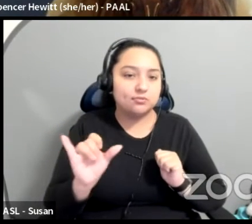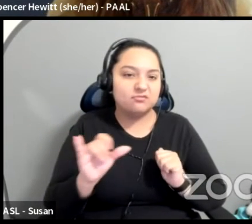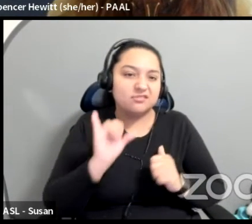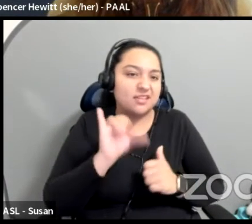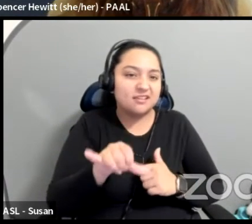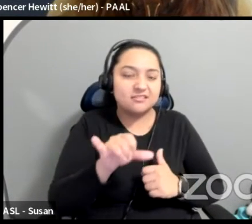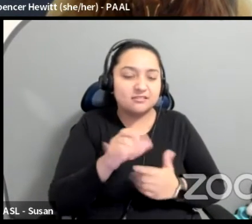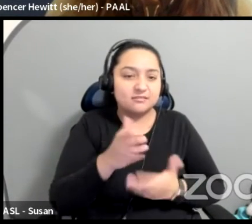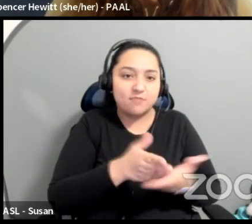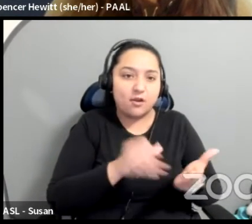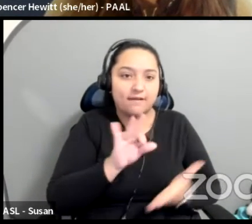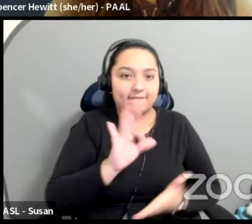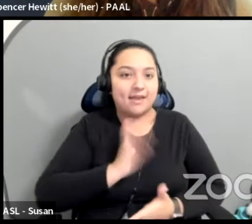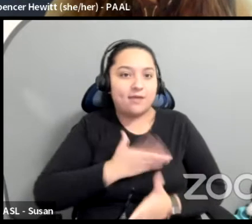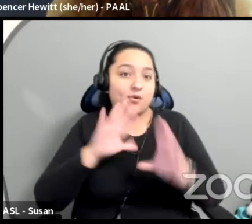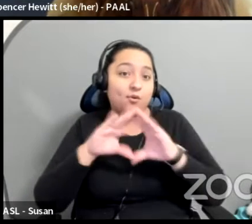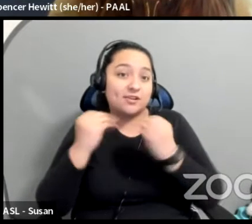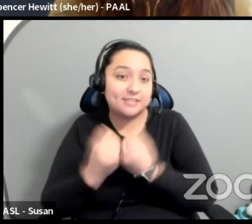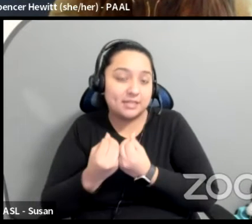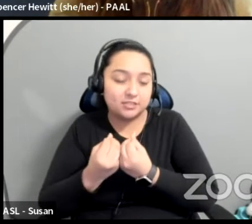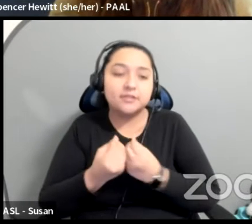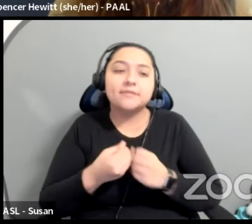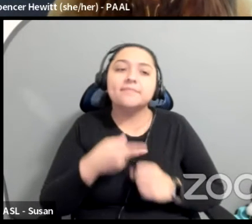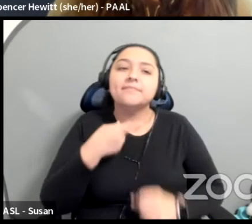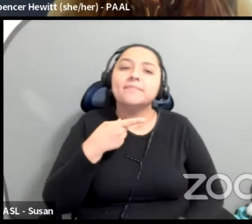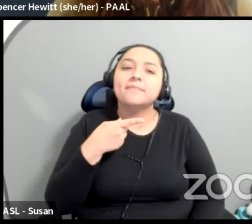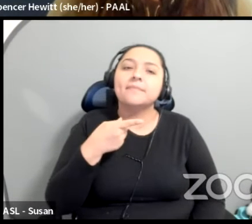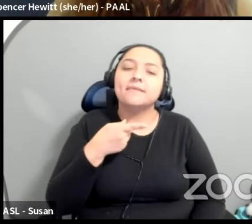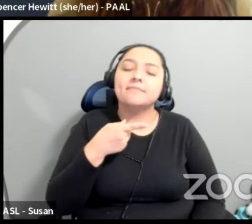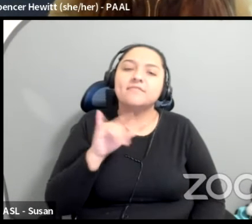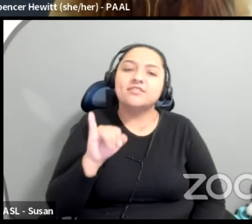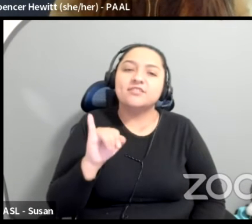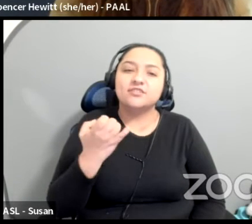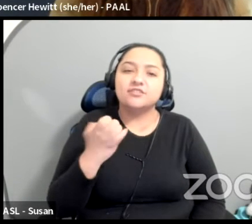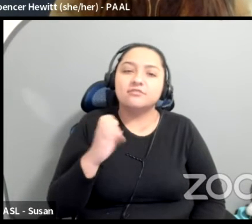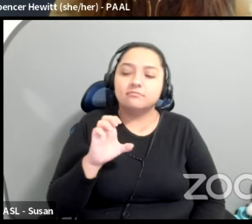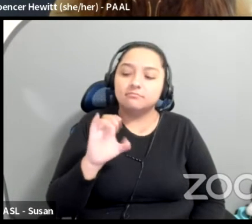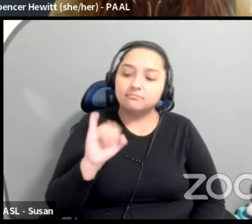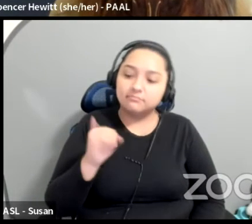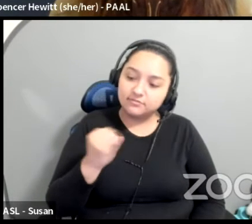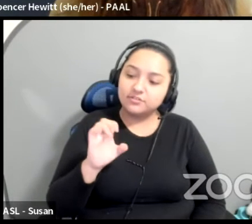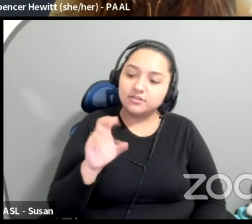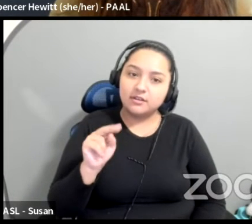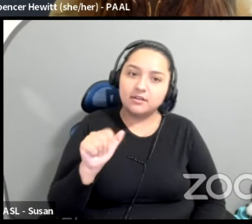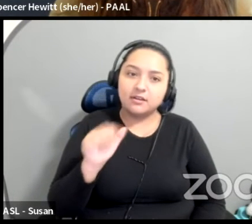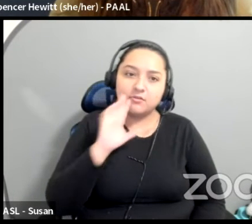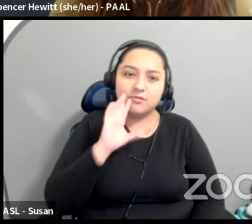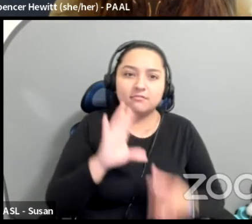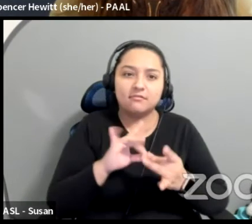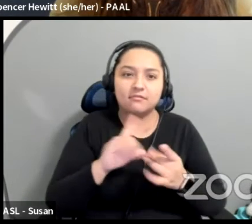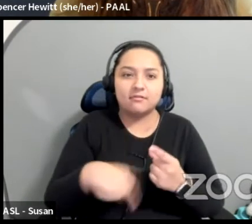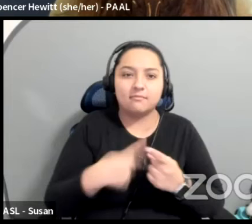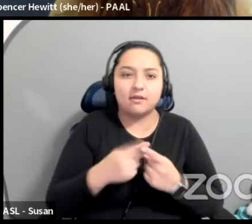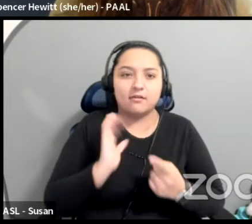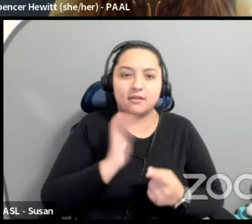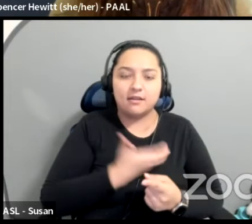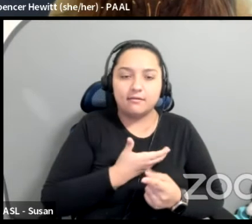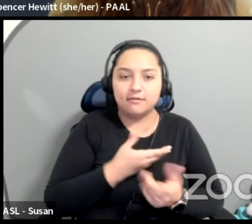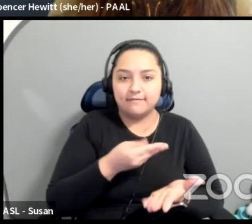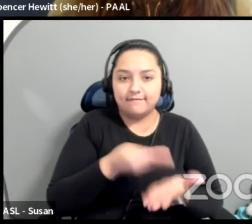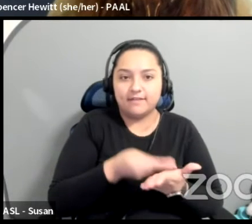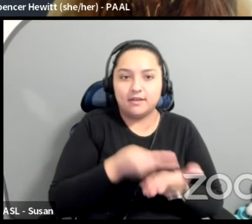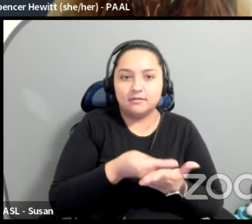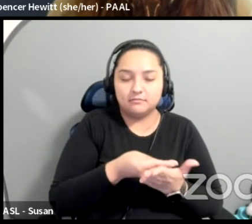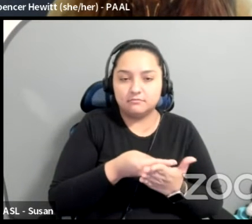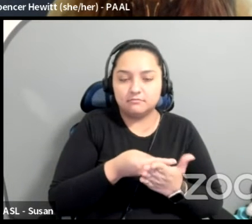I did. And as I said, Jenna, we'll talk more about the fundraising aspects of it, but I feel like the field funders are interested in